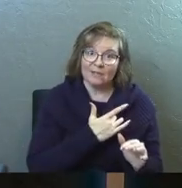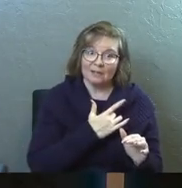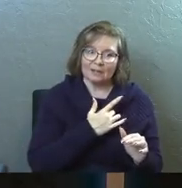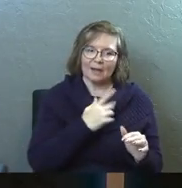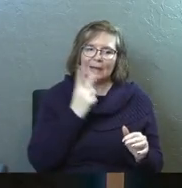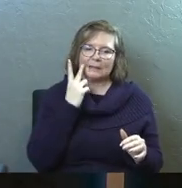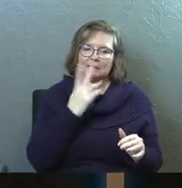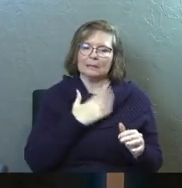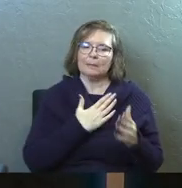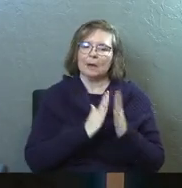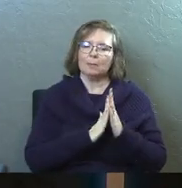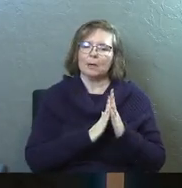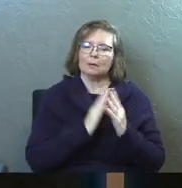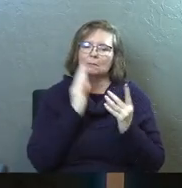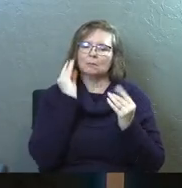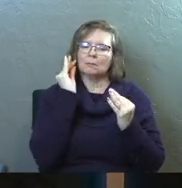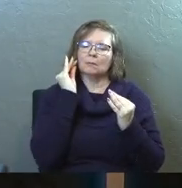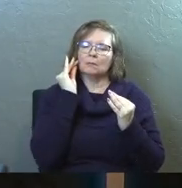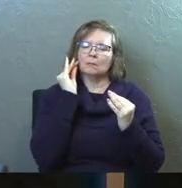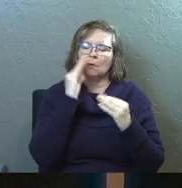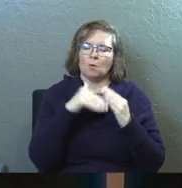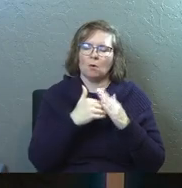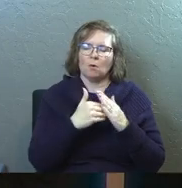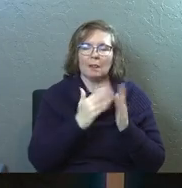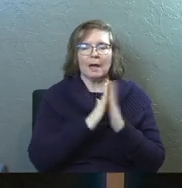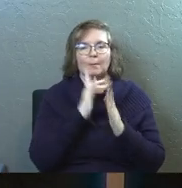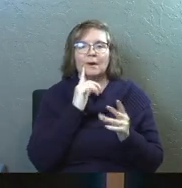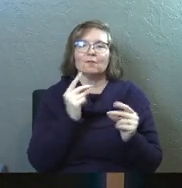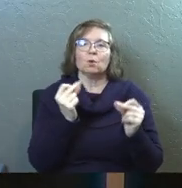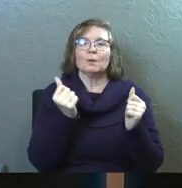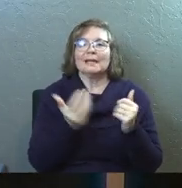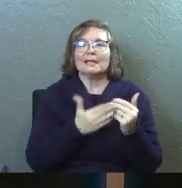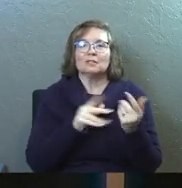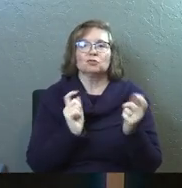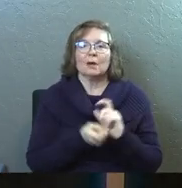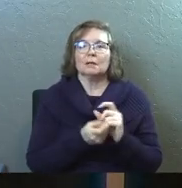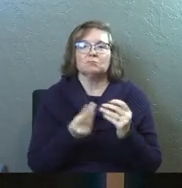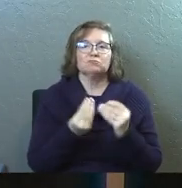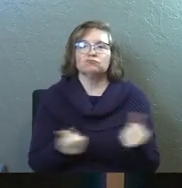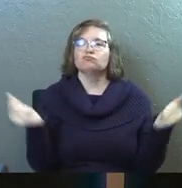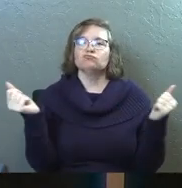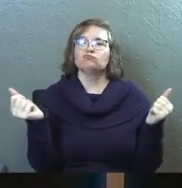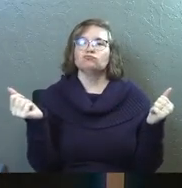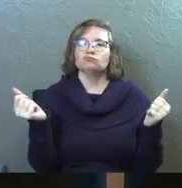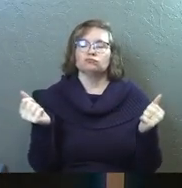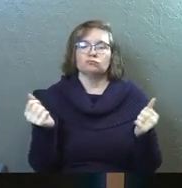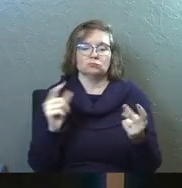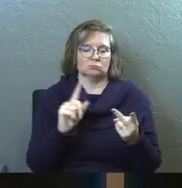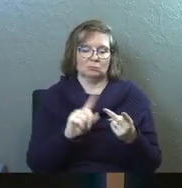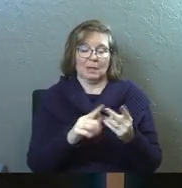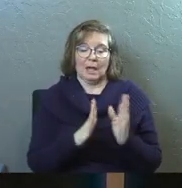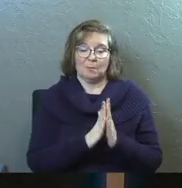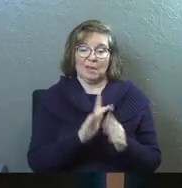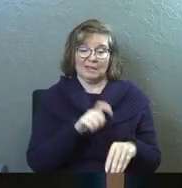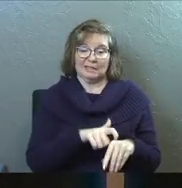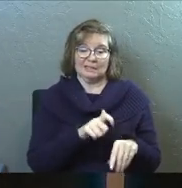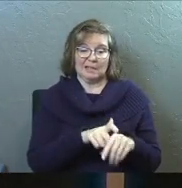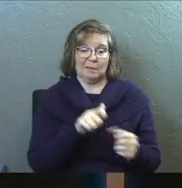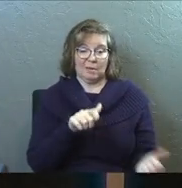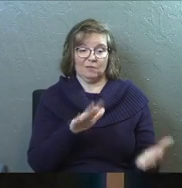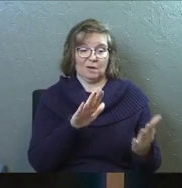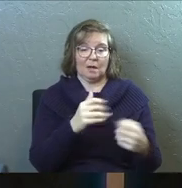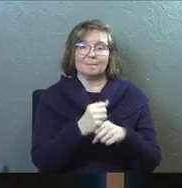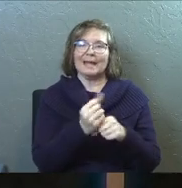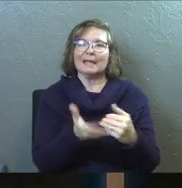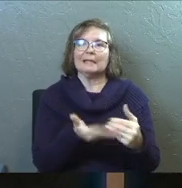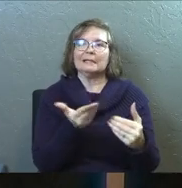like I could hear my prayers in my head, which were all, God, I pray for a quick and easy transition. God, pray that this season that's in front of me, God, pray you'd